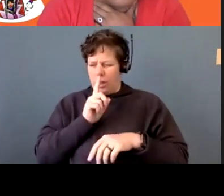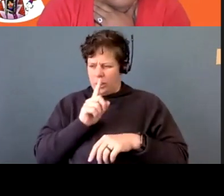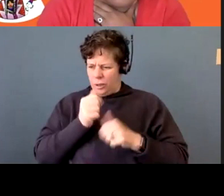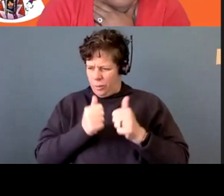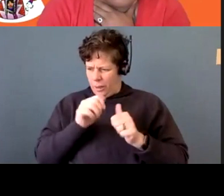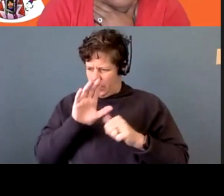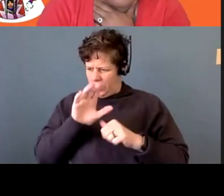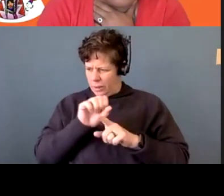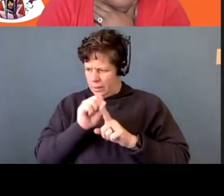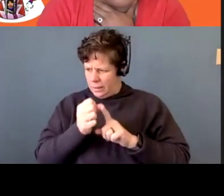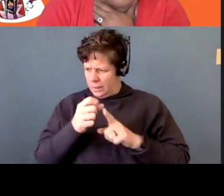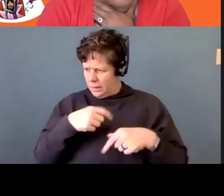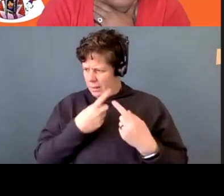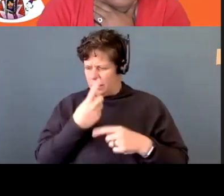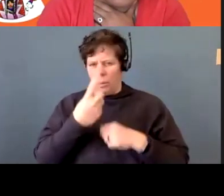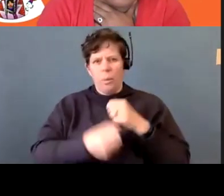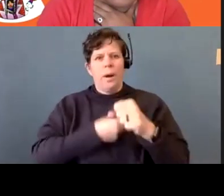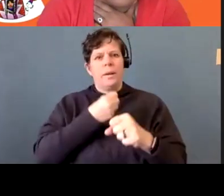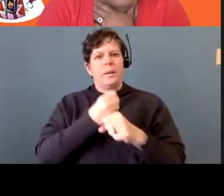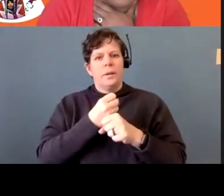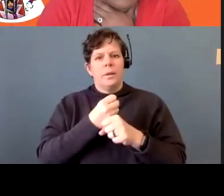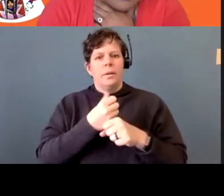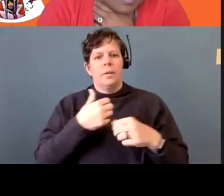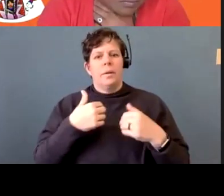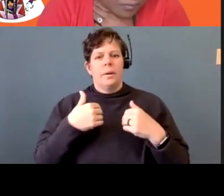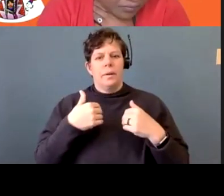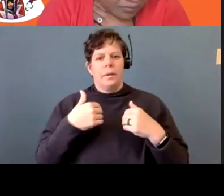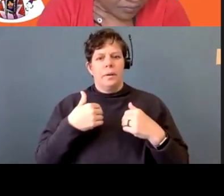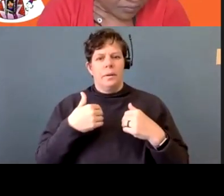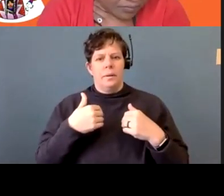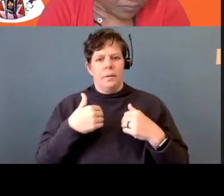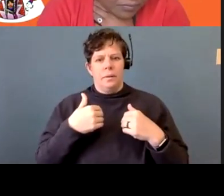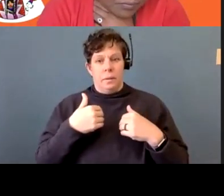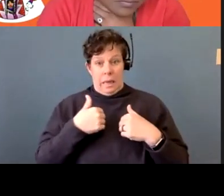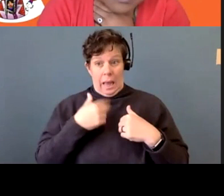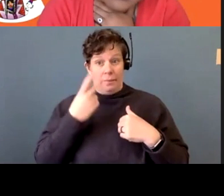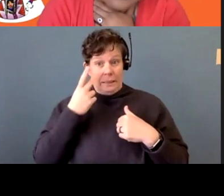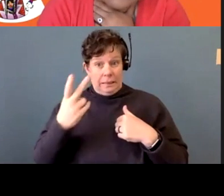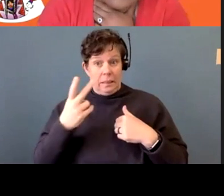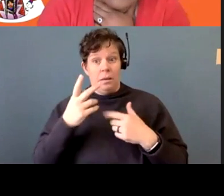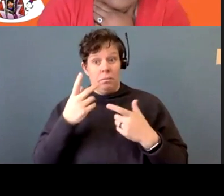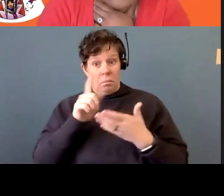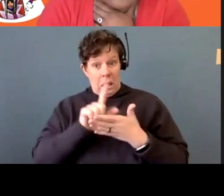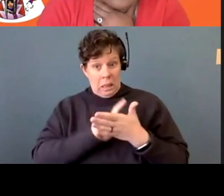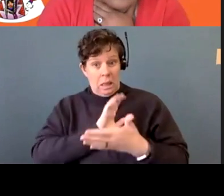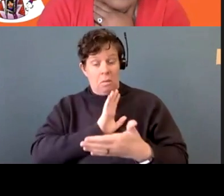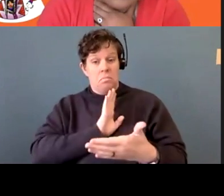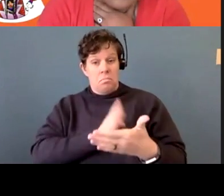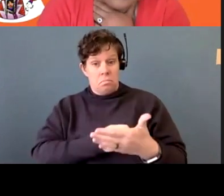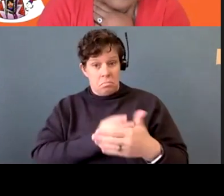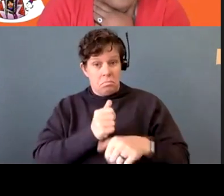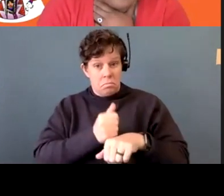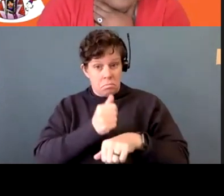within the last year, there has been, um, prosecution, um, without a physical